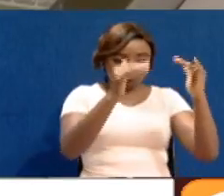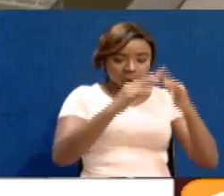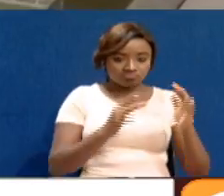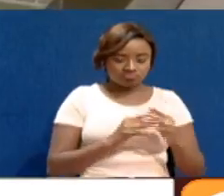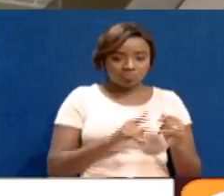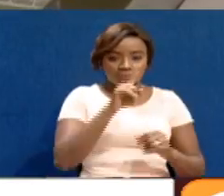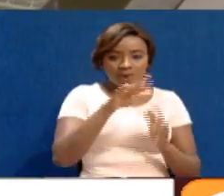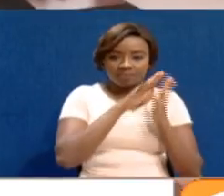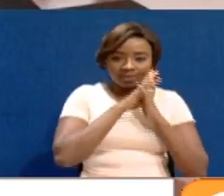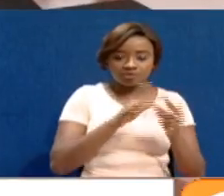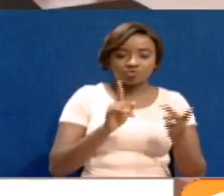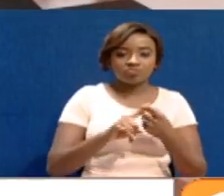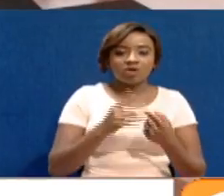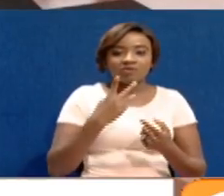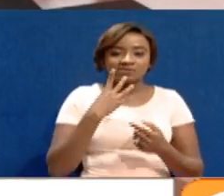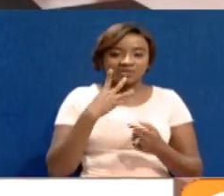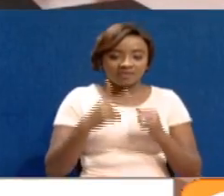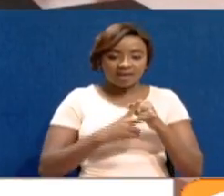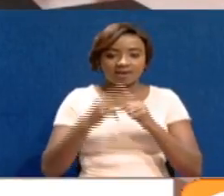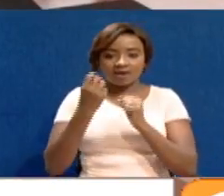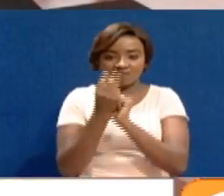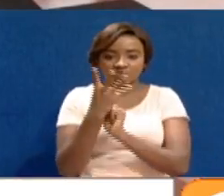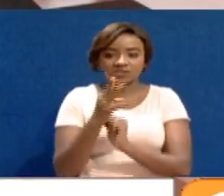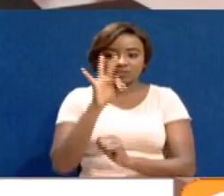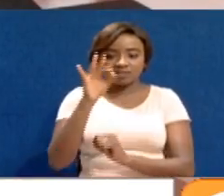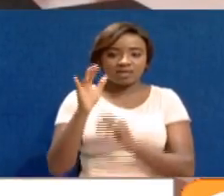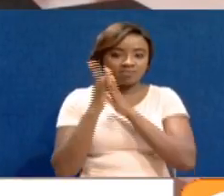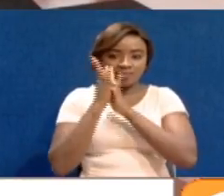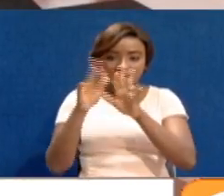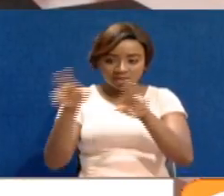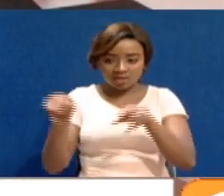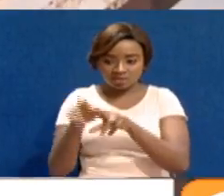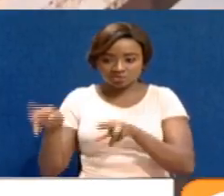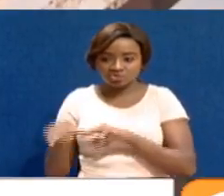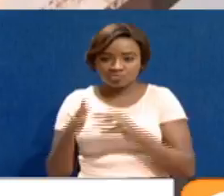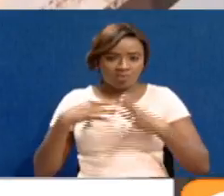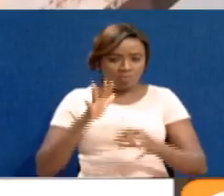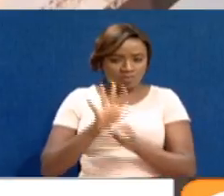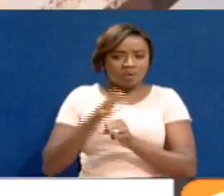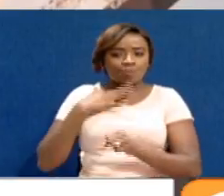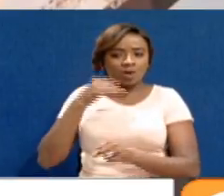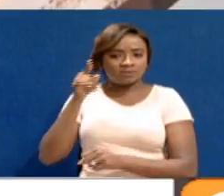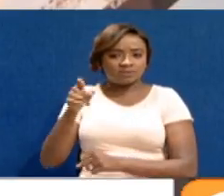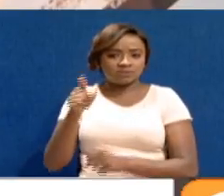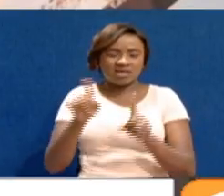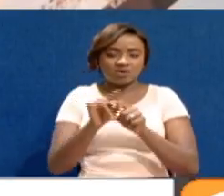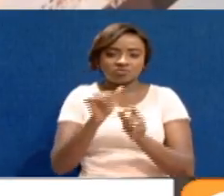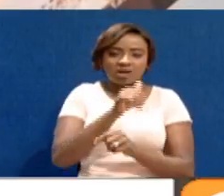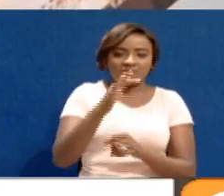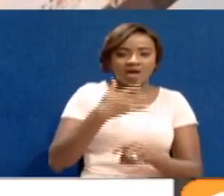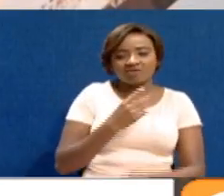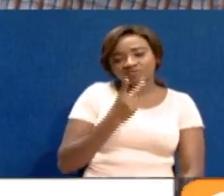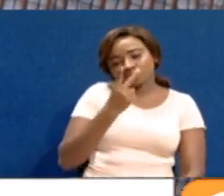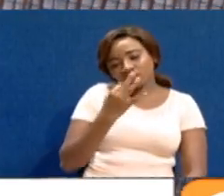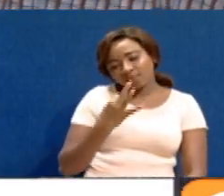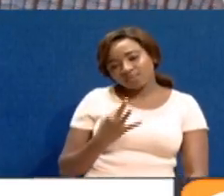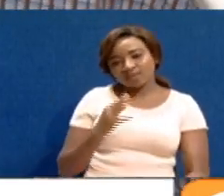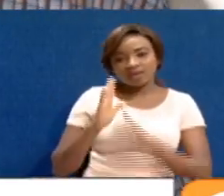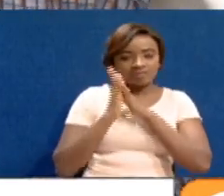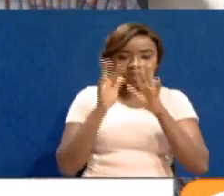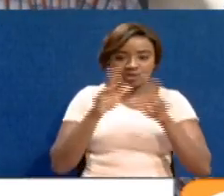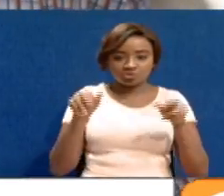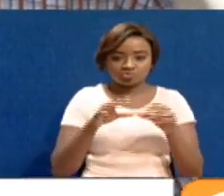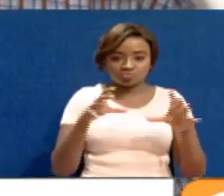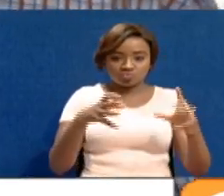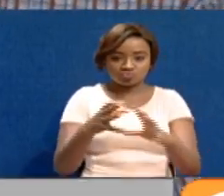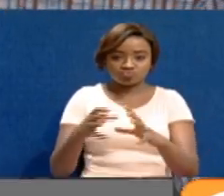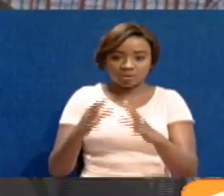714 two-bedroom units, which have the highest demand, with another section containing luxurious two and three-bedroom units. We are